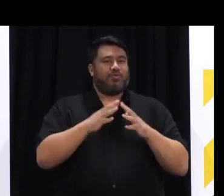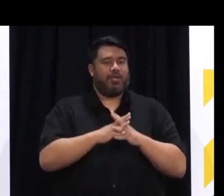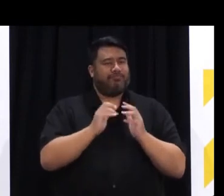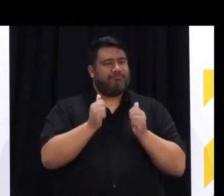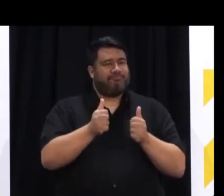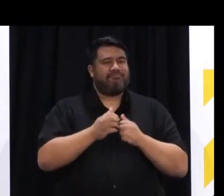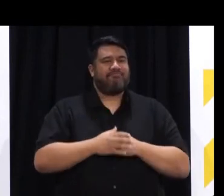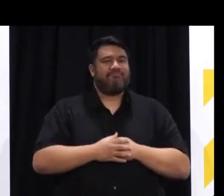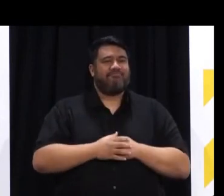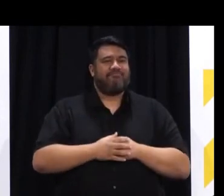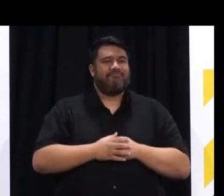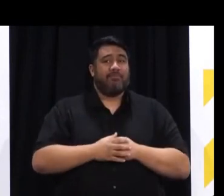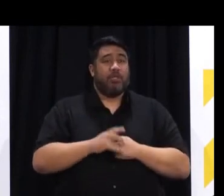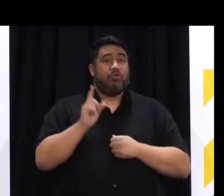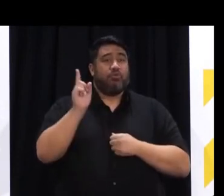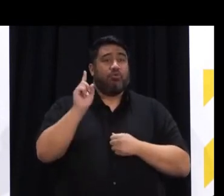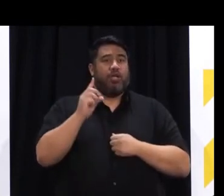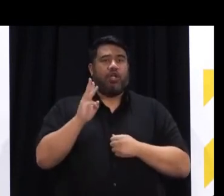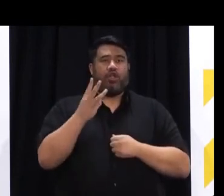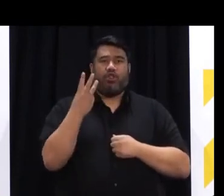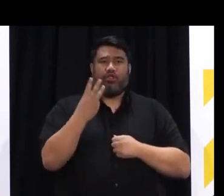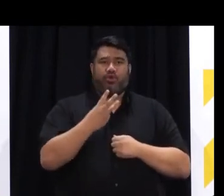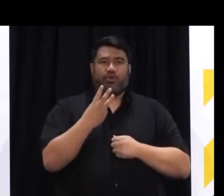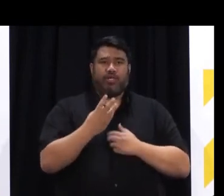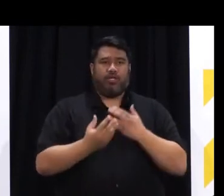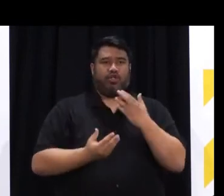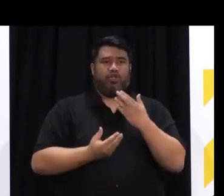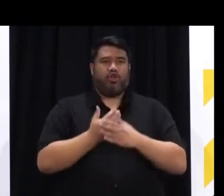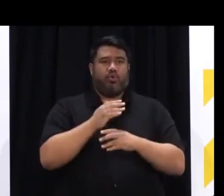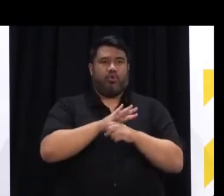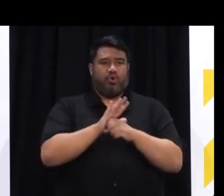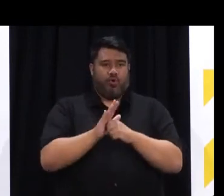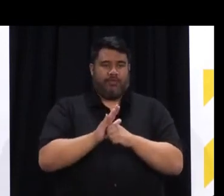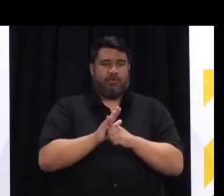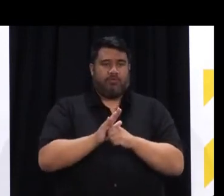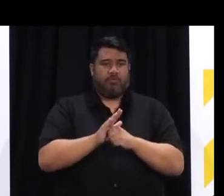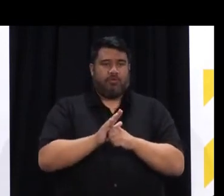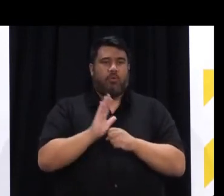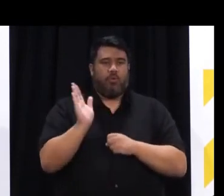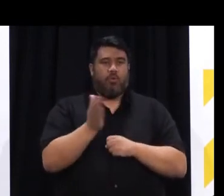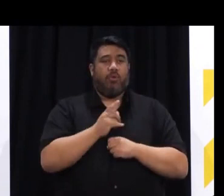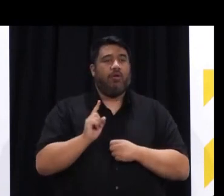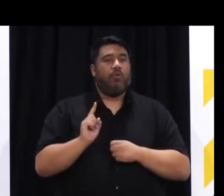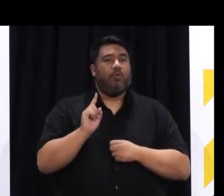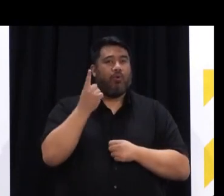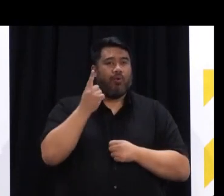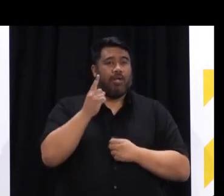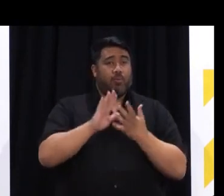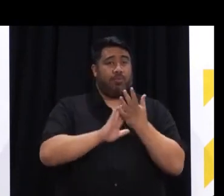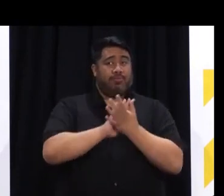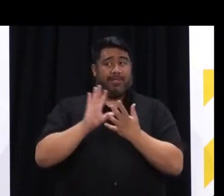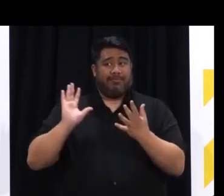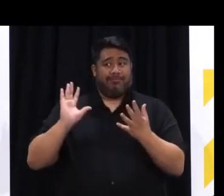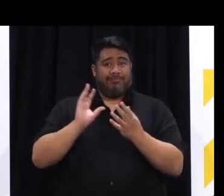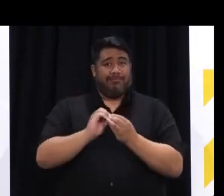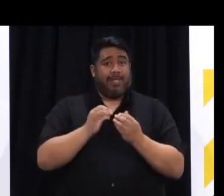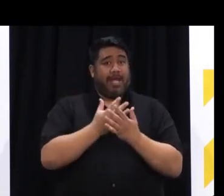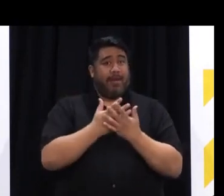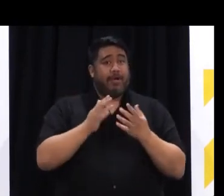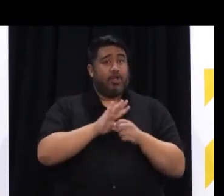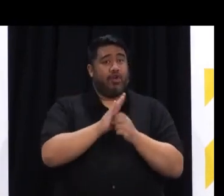new community cases to report today. All are in the Auckland region. It takes our total number associated with this outbreak